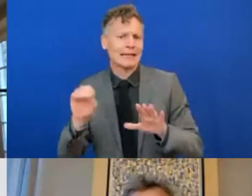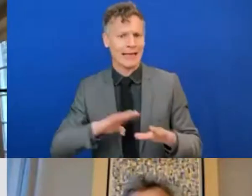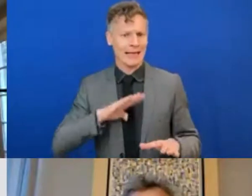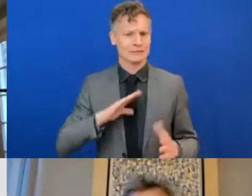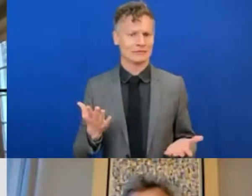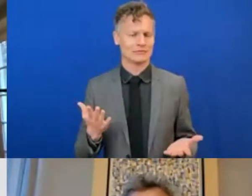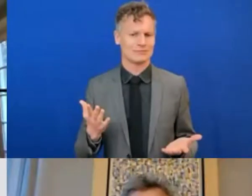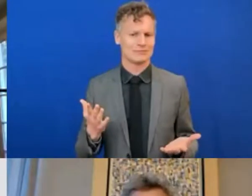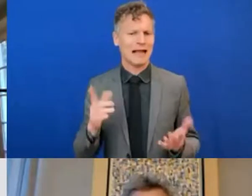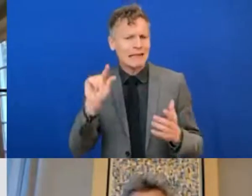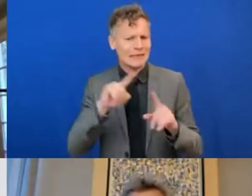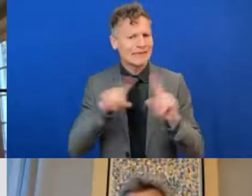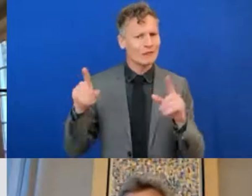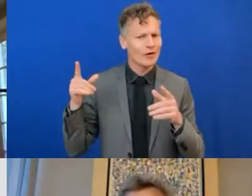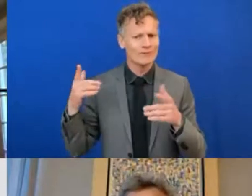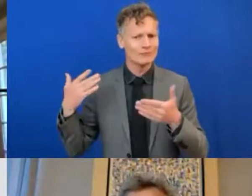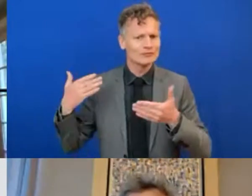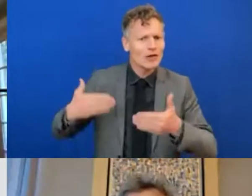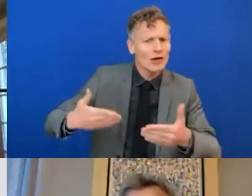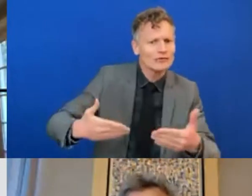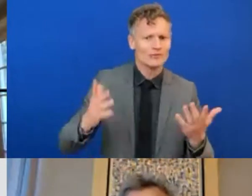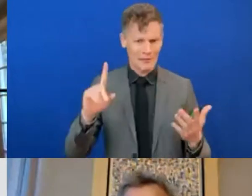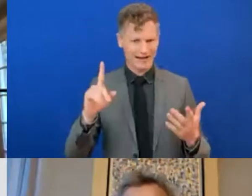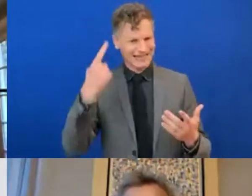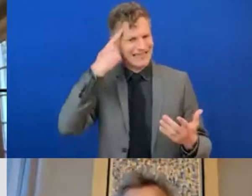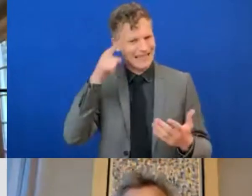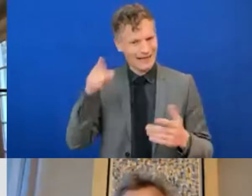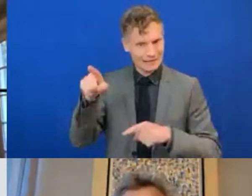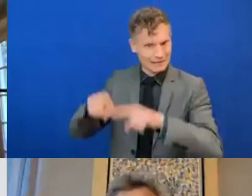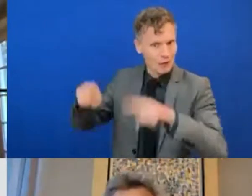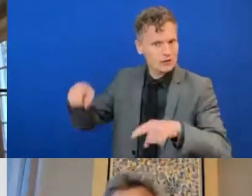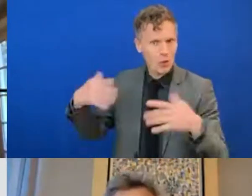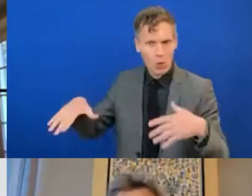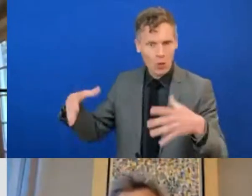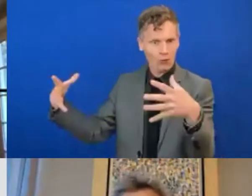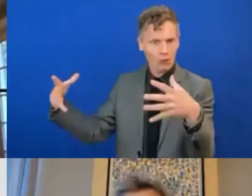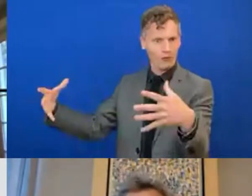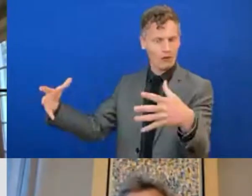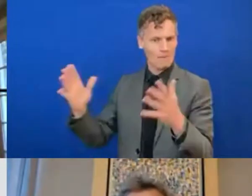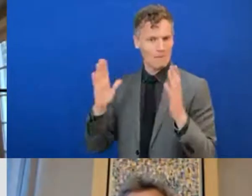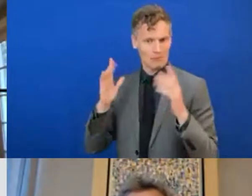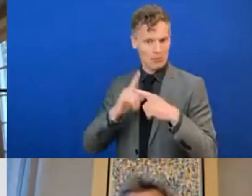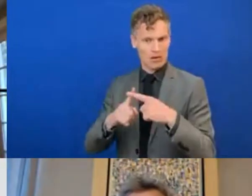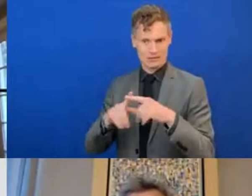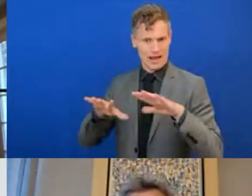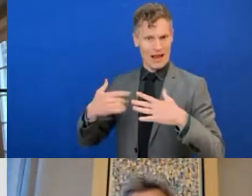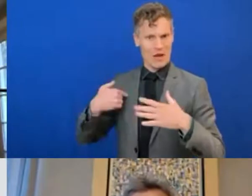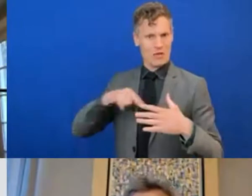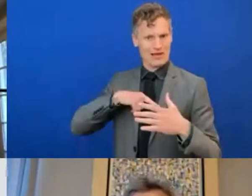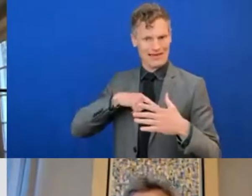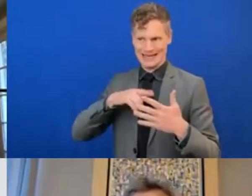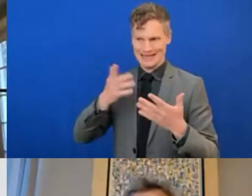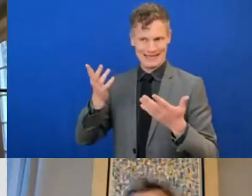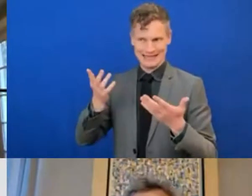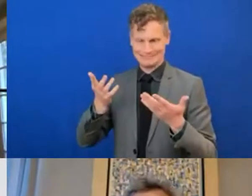diversity of this demographic as well and the need that is utterly required. I will invite everyone on